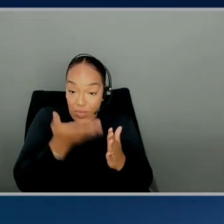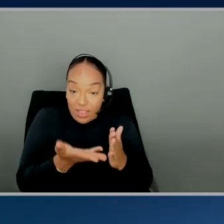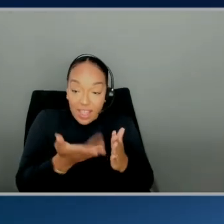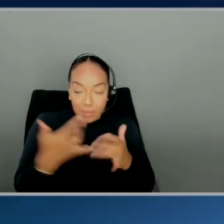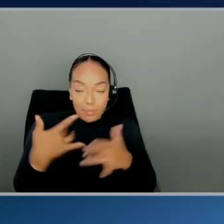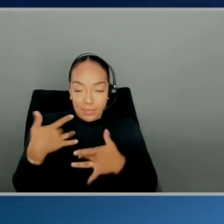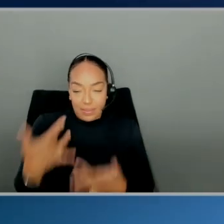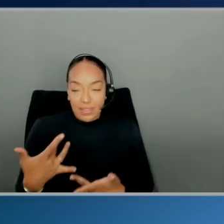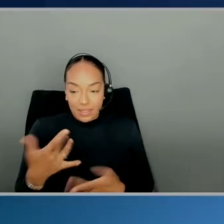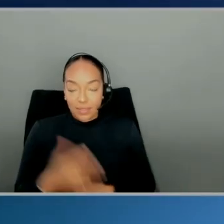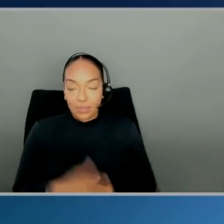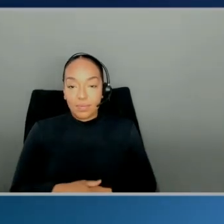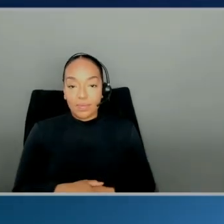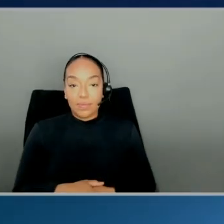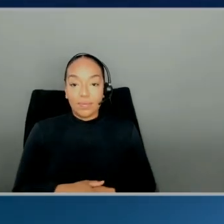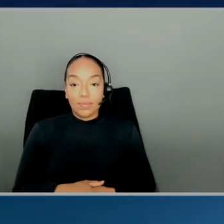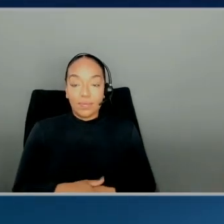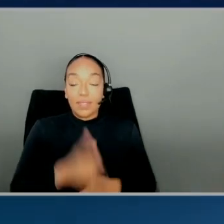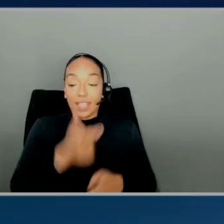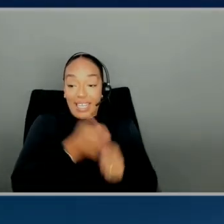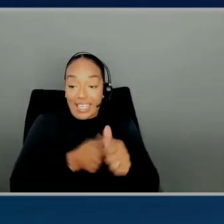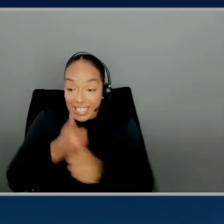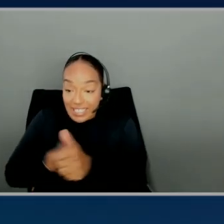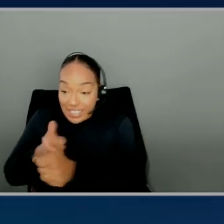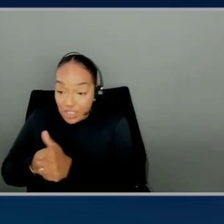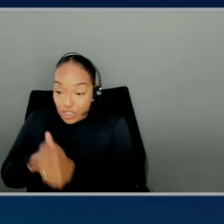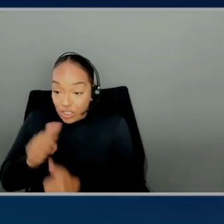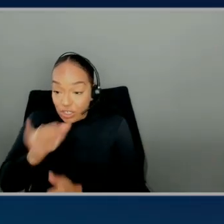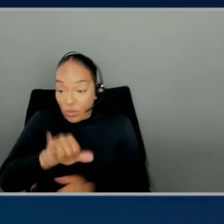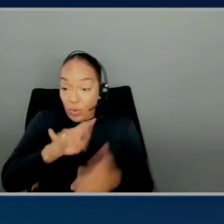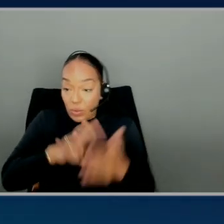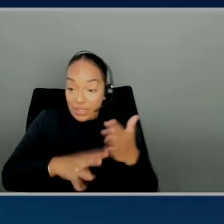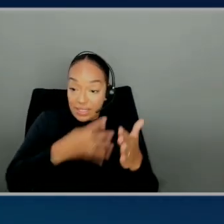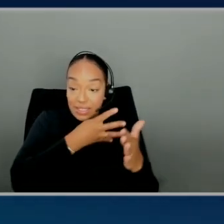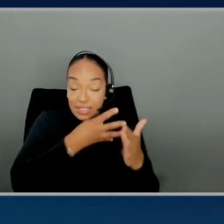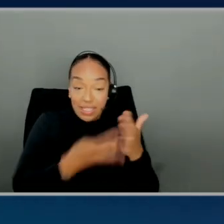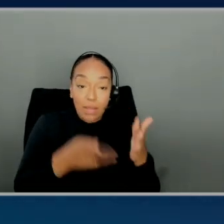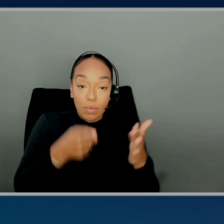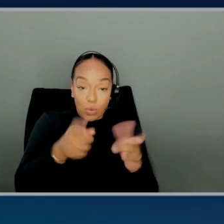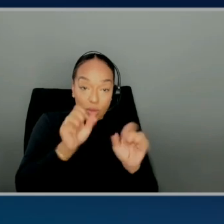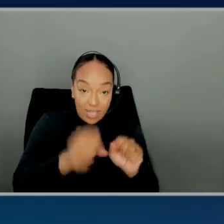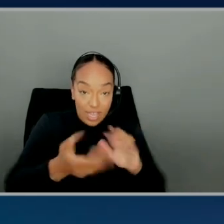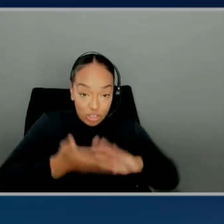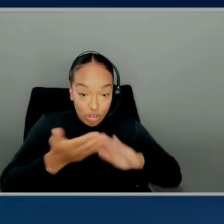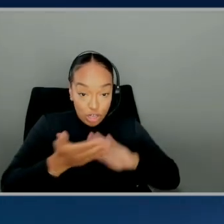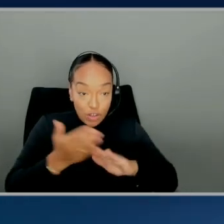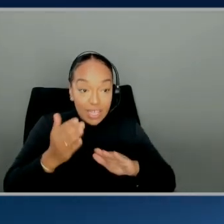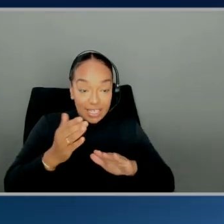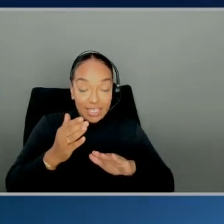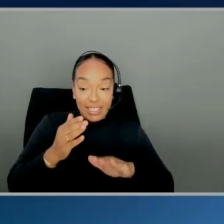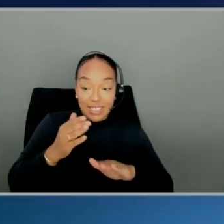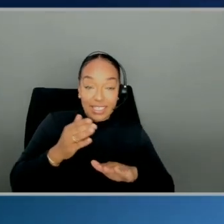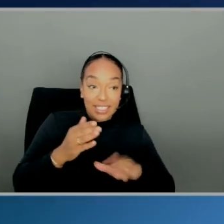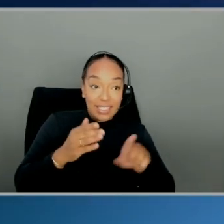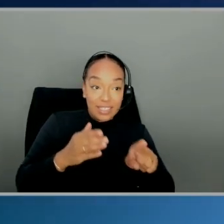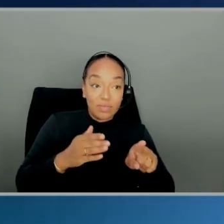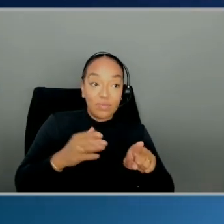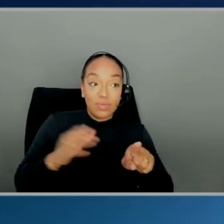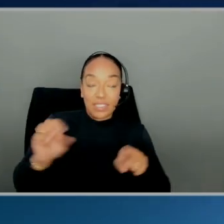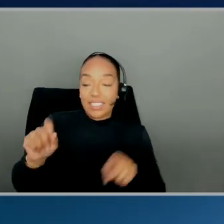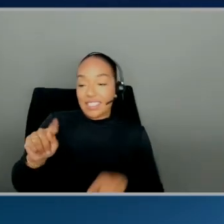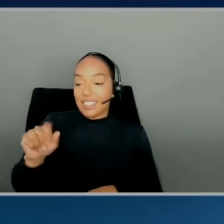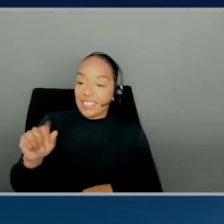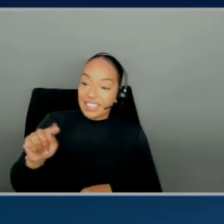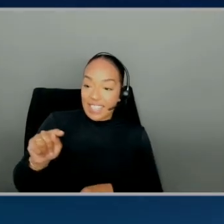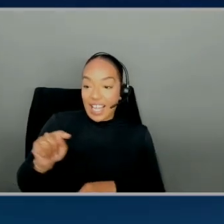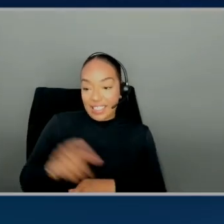Yeah, yeah. And then for each of those tables, you then can generate the statistics. Yeah, you can generate a statistic. And we provide a